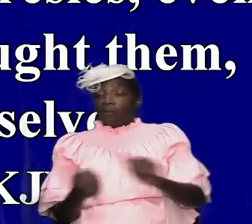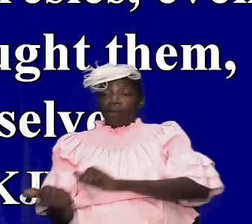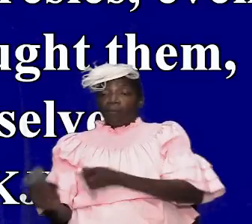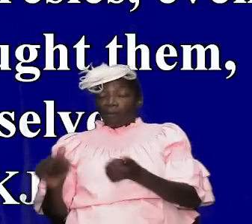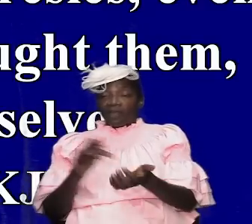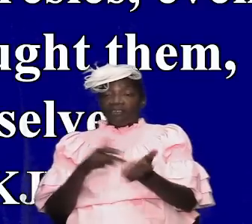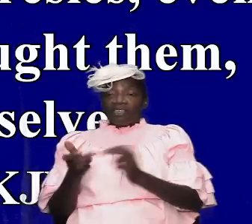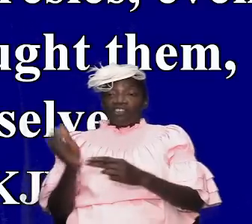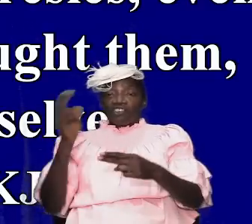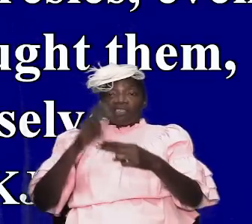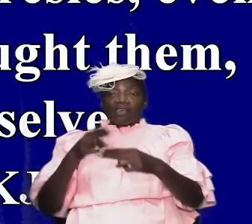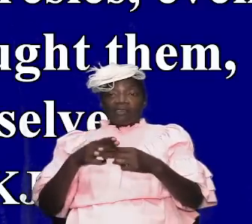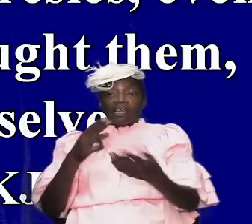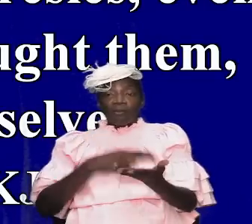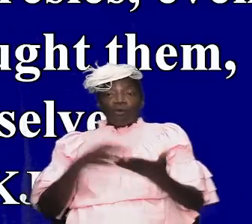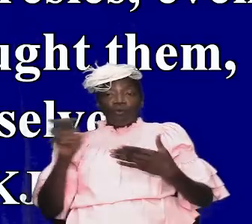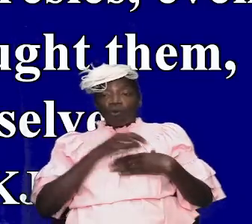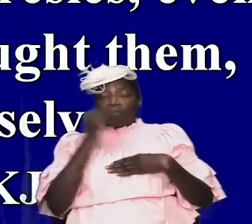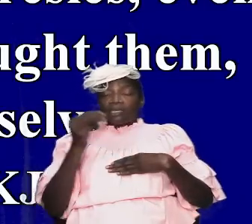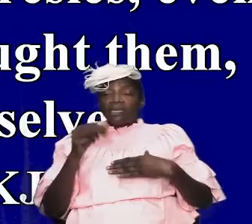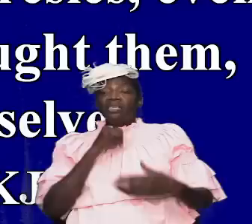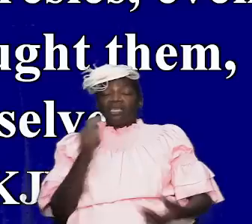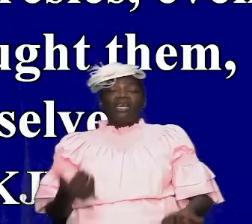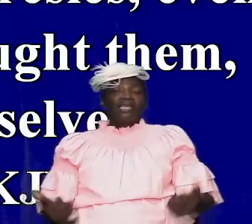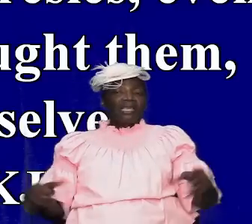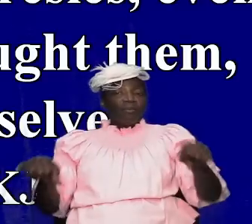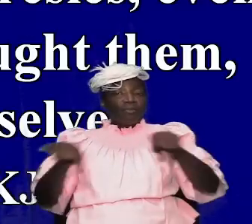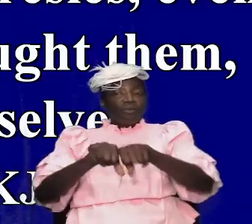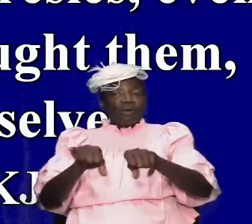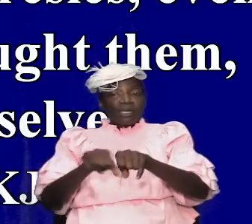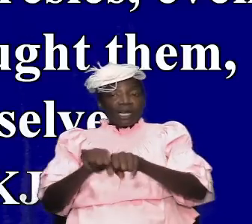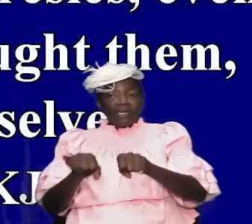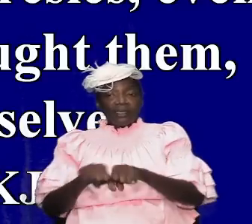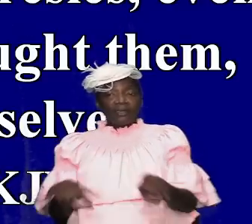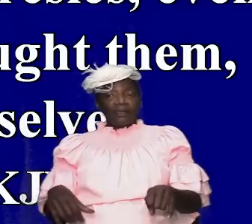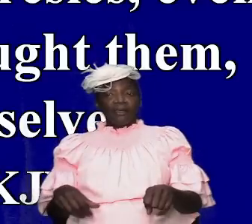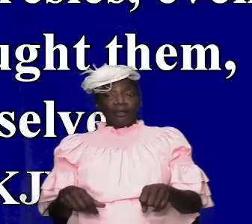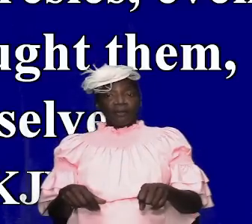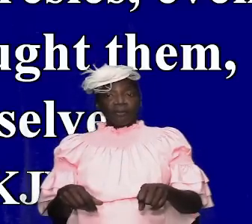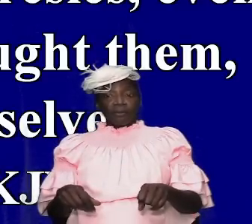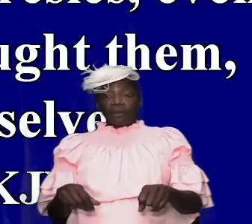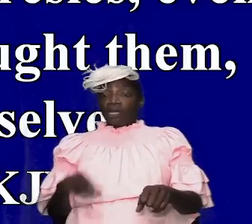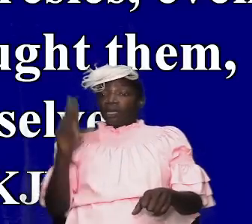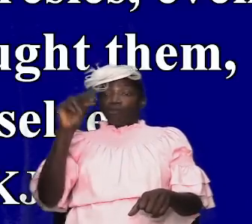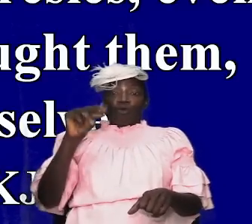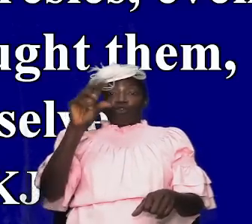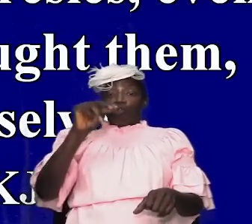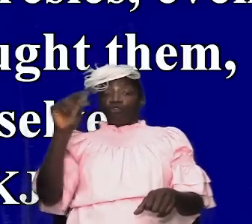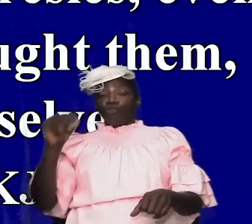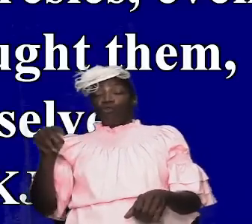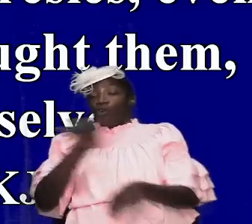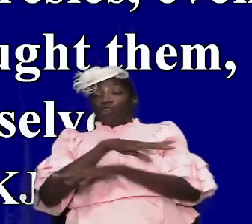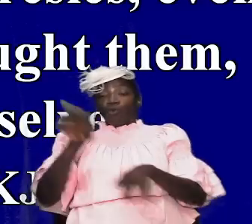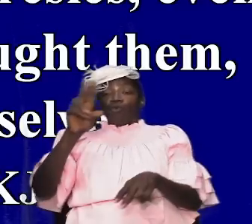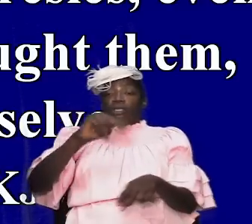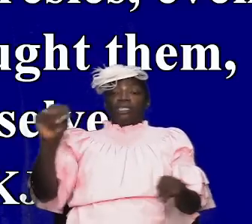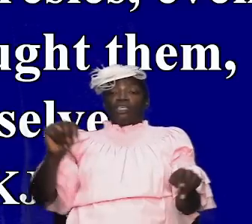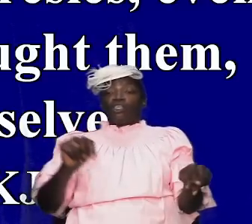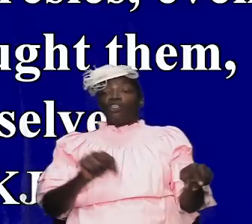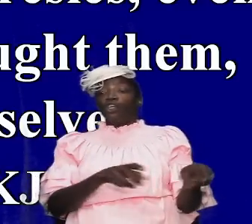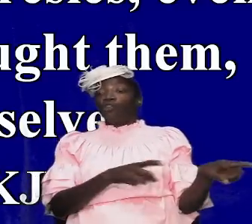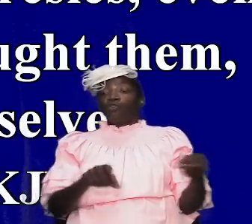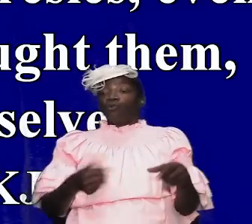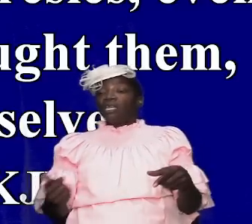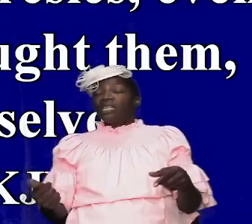jesus name no the holy ghost is not important no no no you don't need to do this did no no and everything that